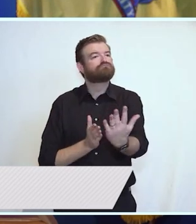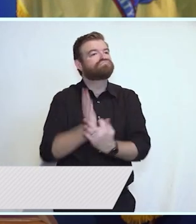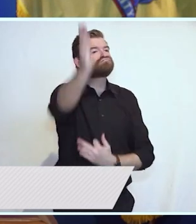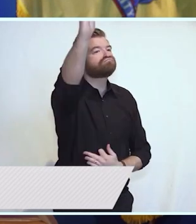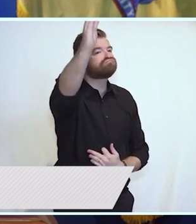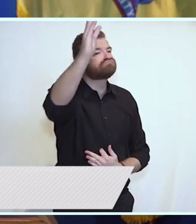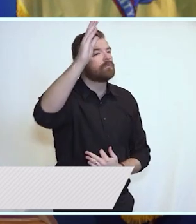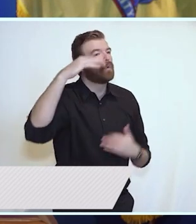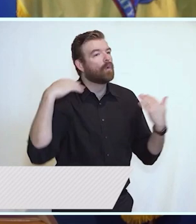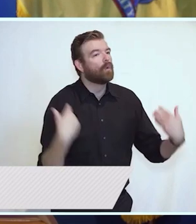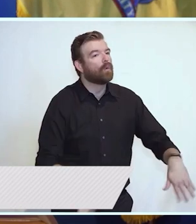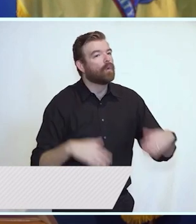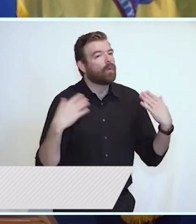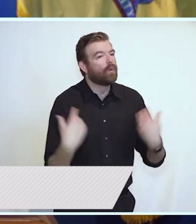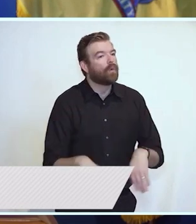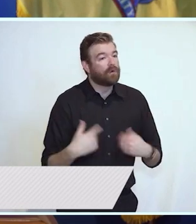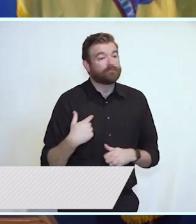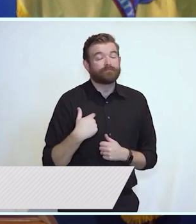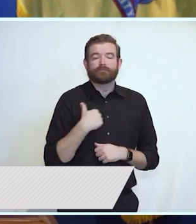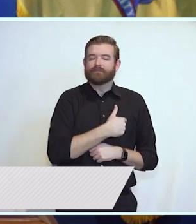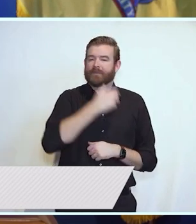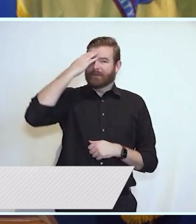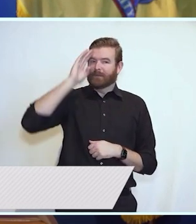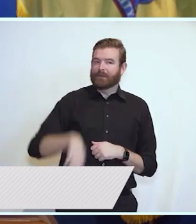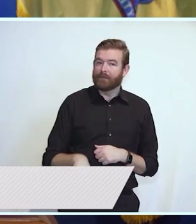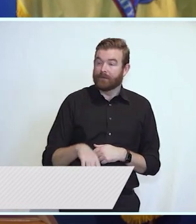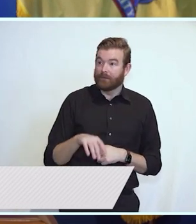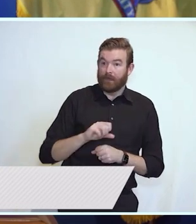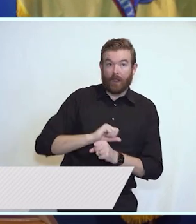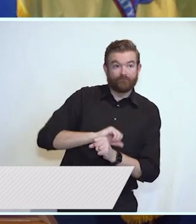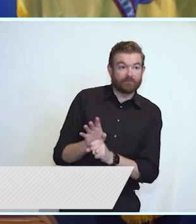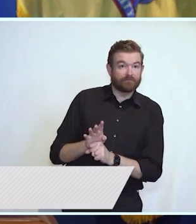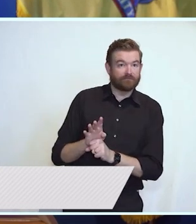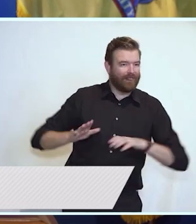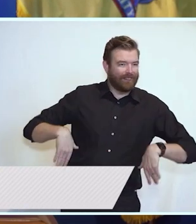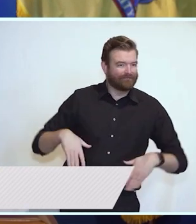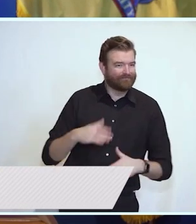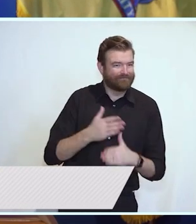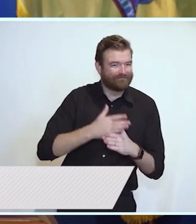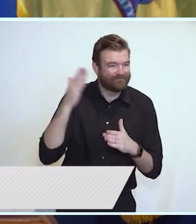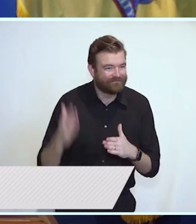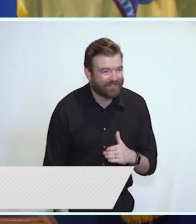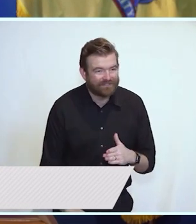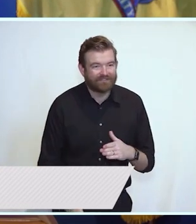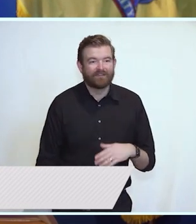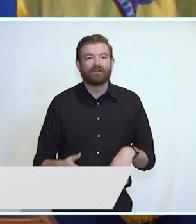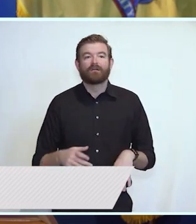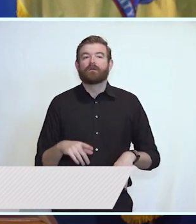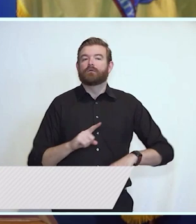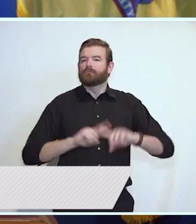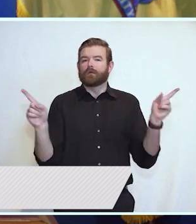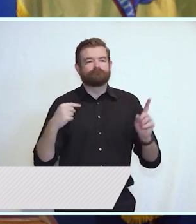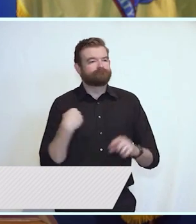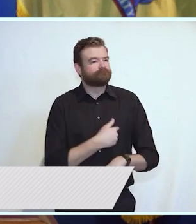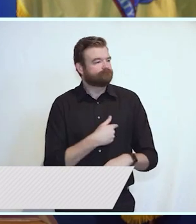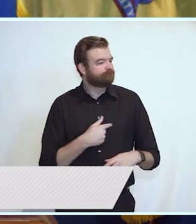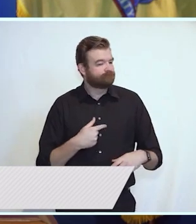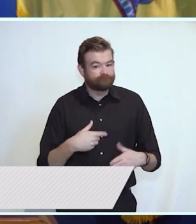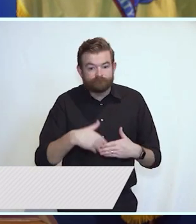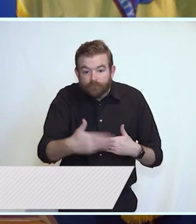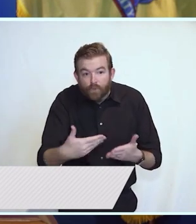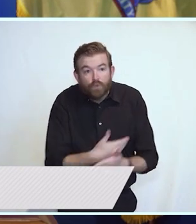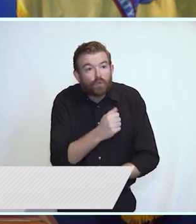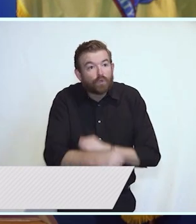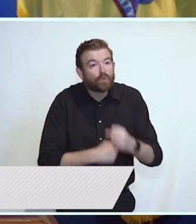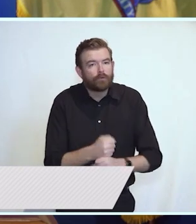know that these times are not yet over, neither is the work we are prepared to undertake in this new year. Over the